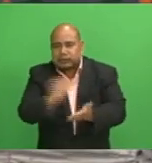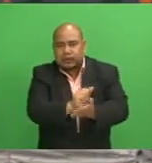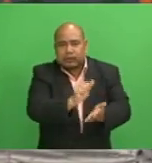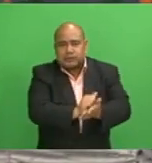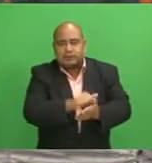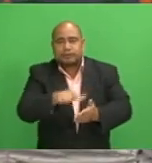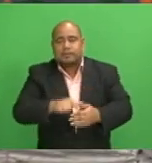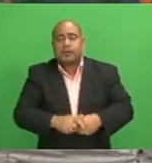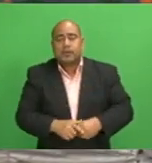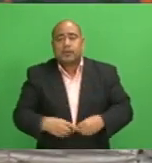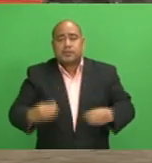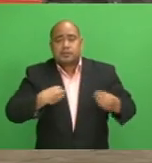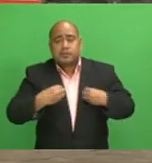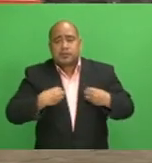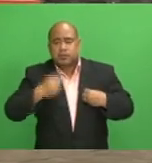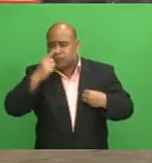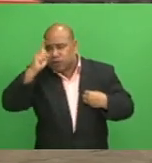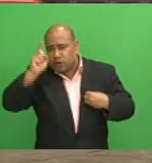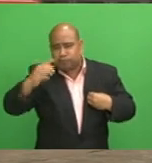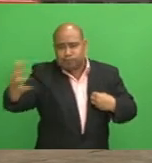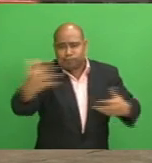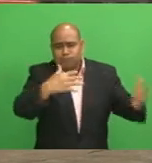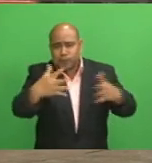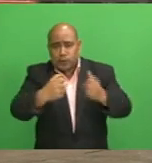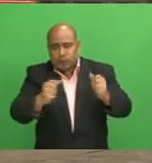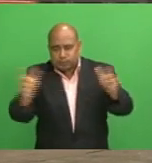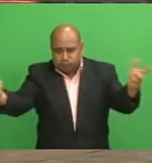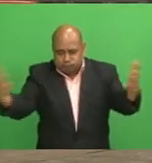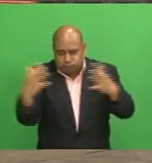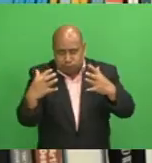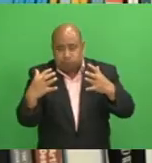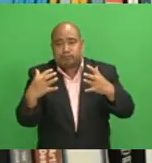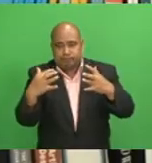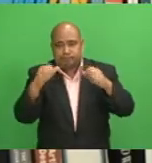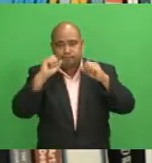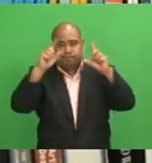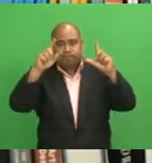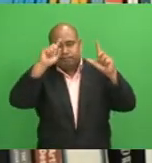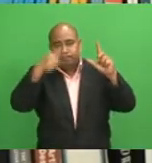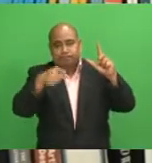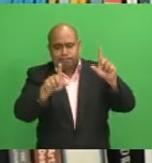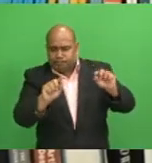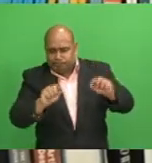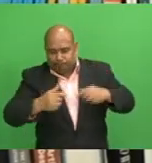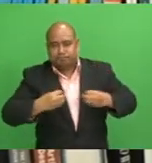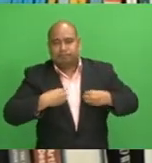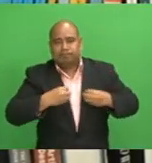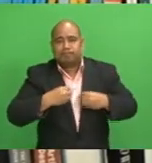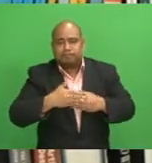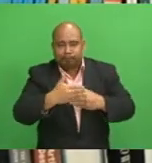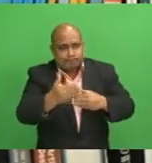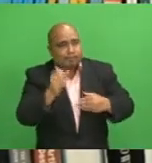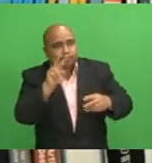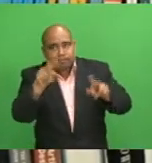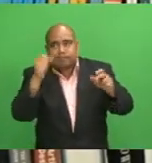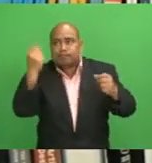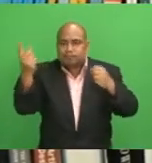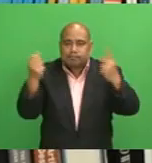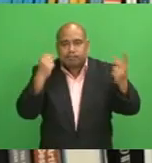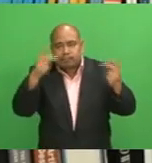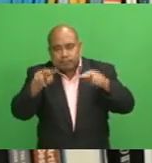was an eye-opener, as he will now re-look at how he runs his business. What we've got to do is we have to find